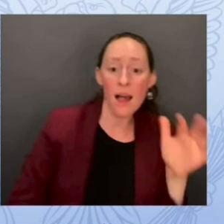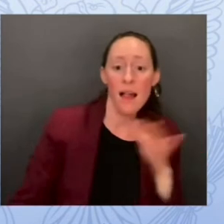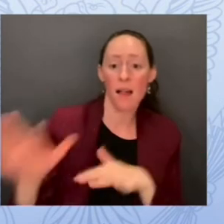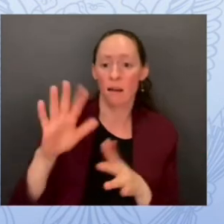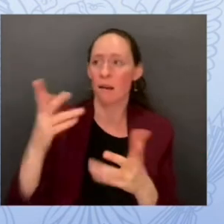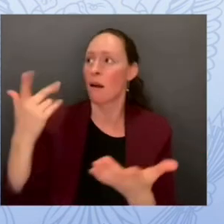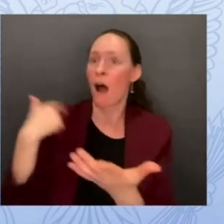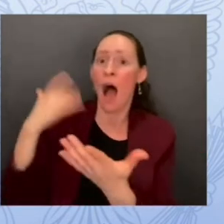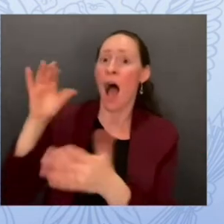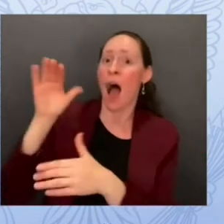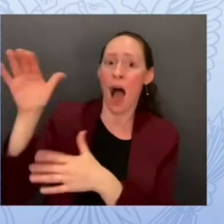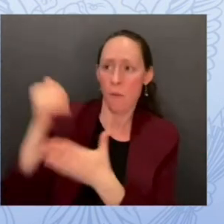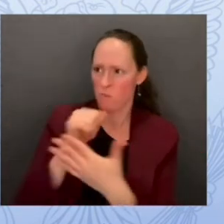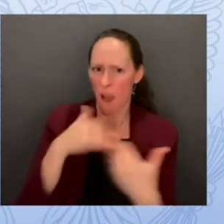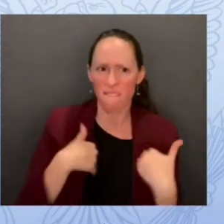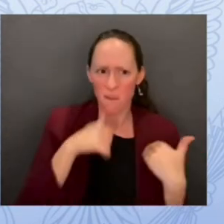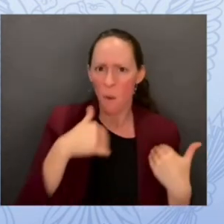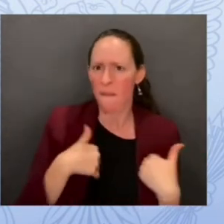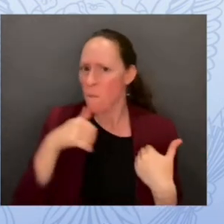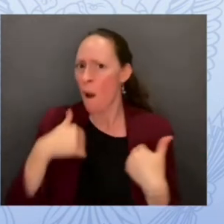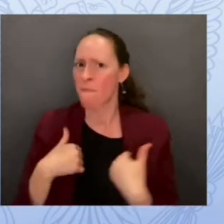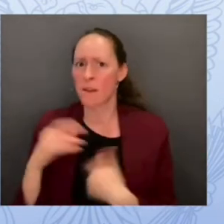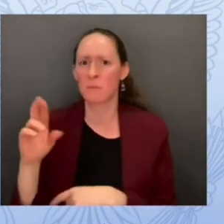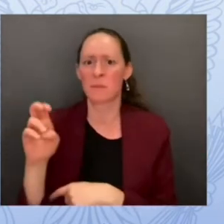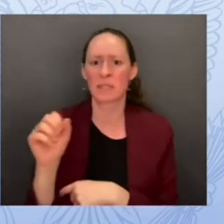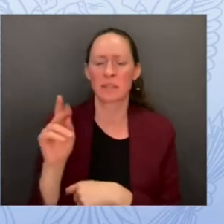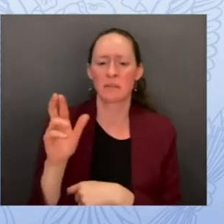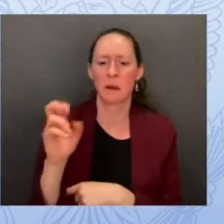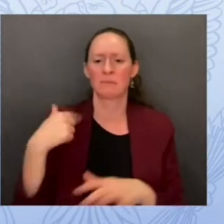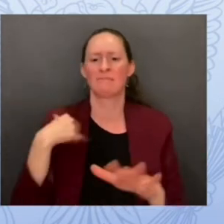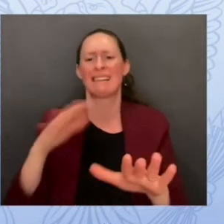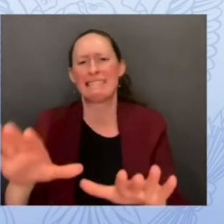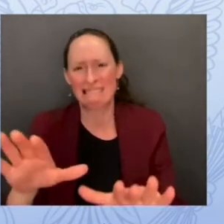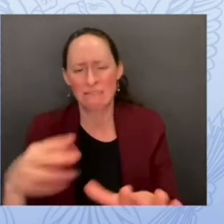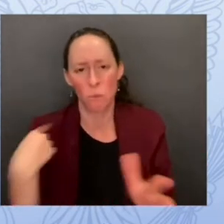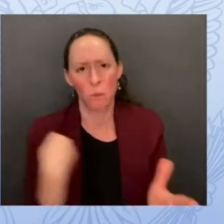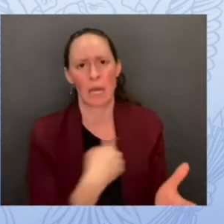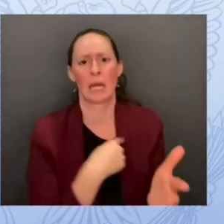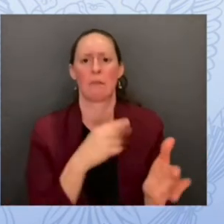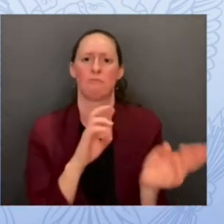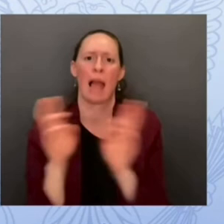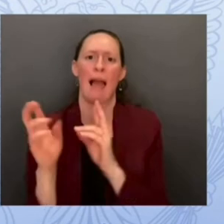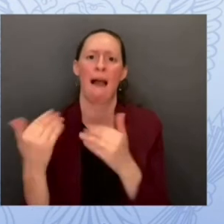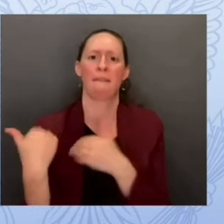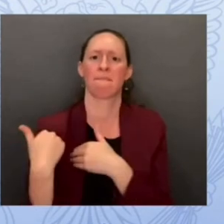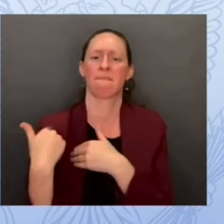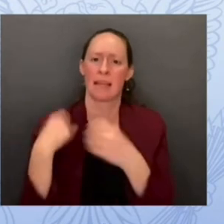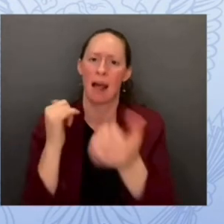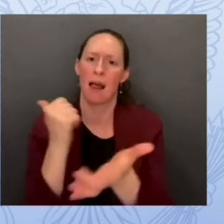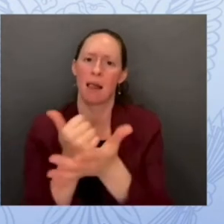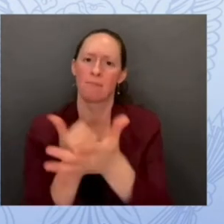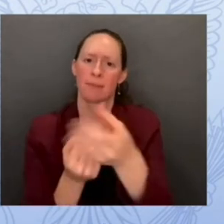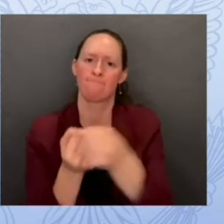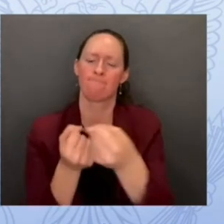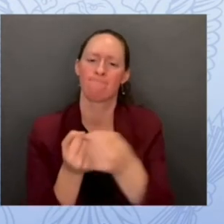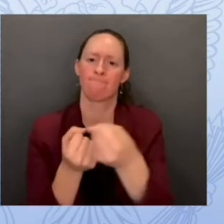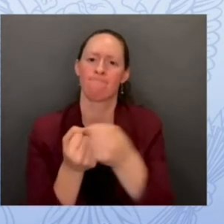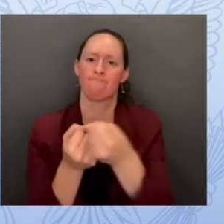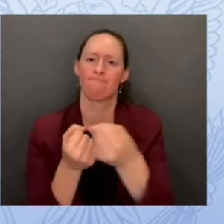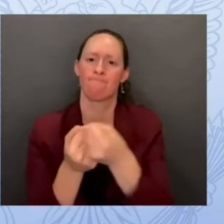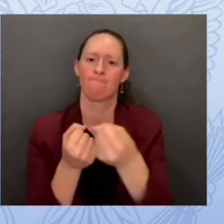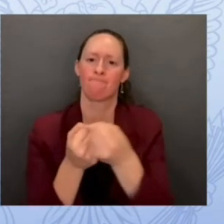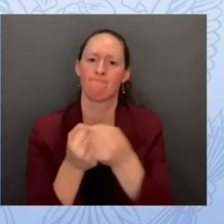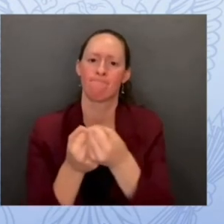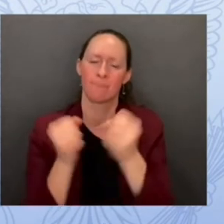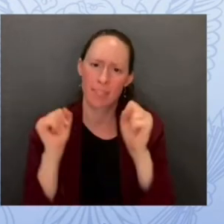power school we help a lot of districts with their transformation of their digital cloud so we can really help them with automation and man you know